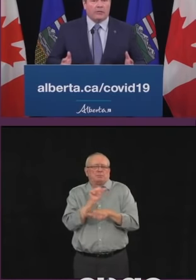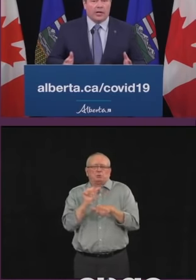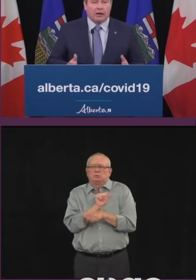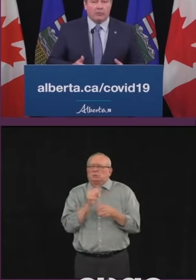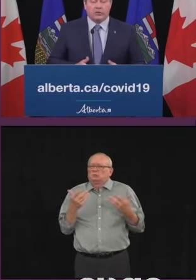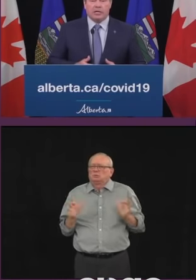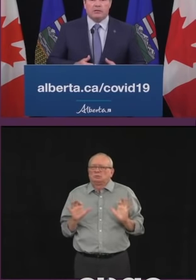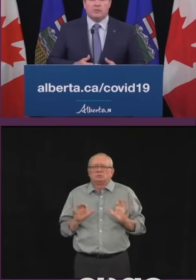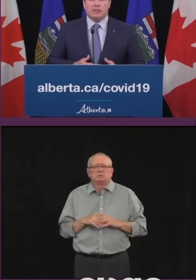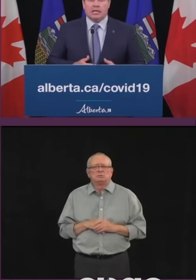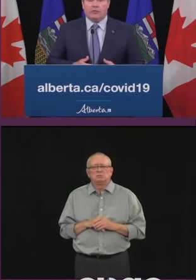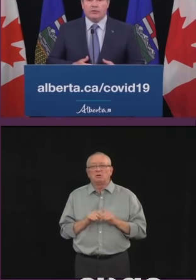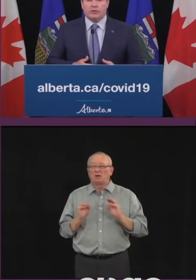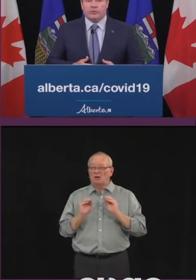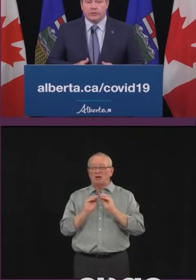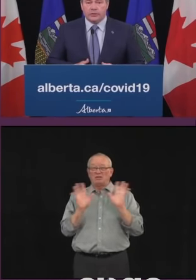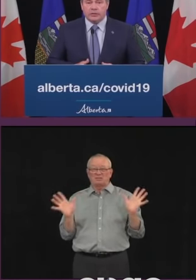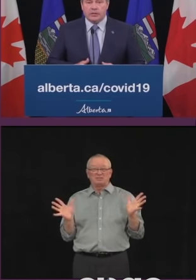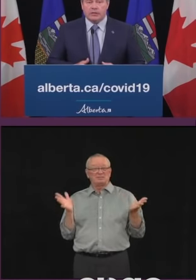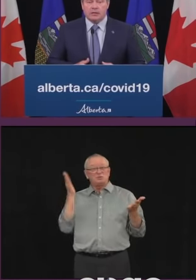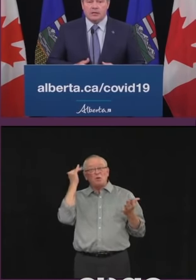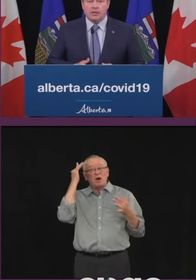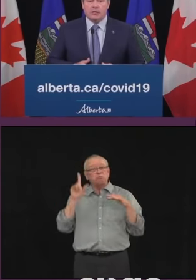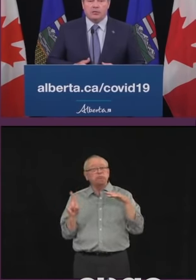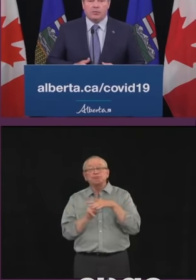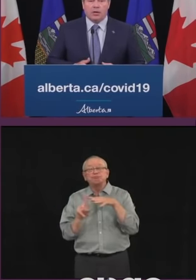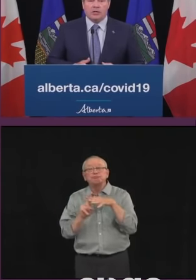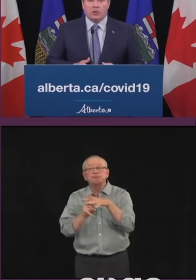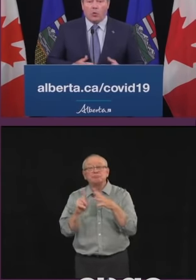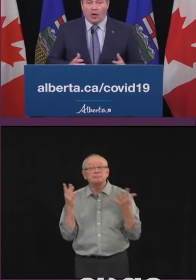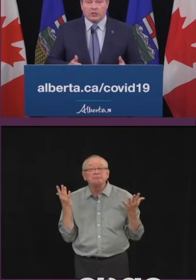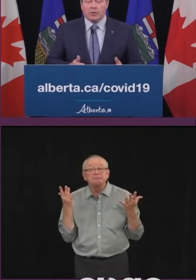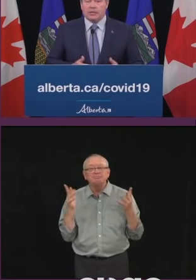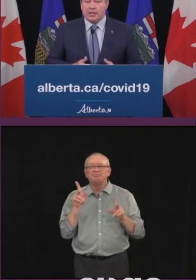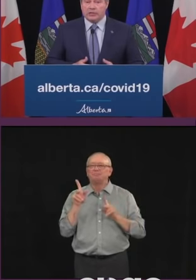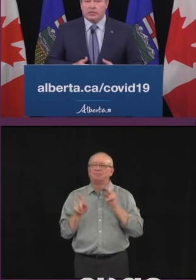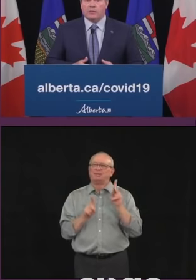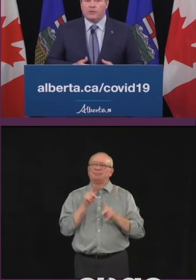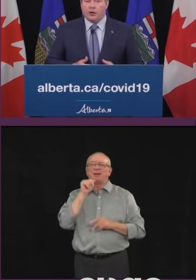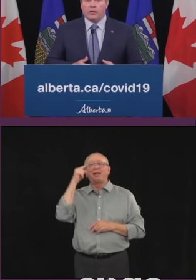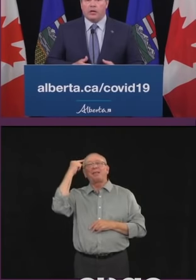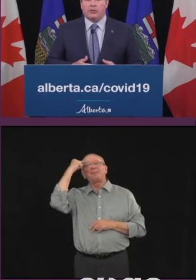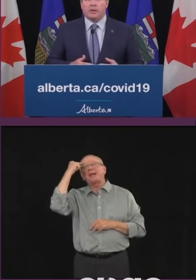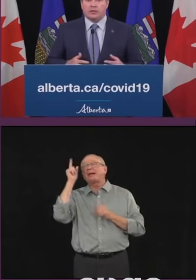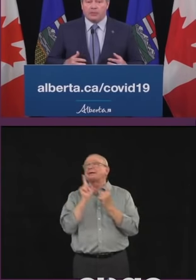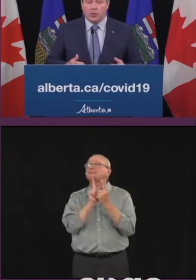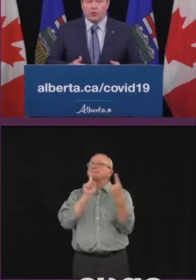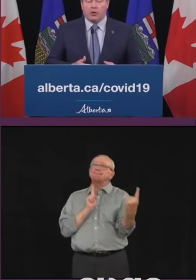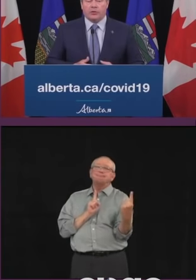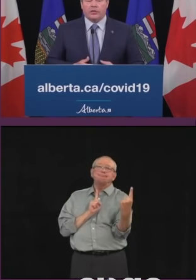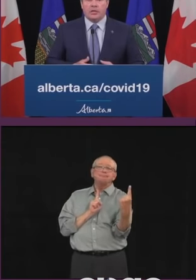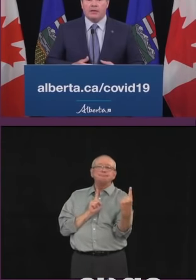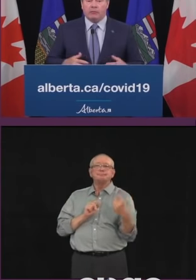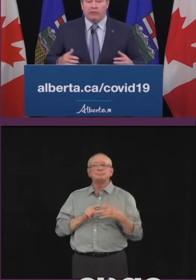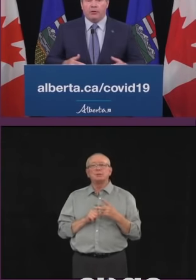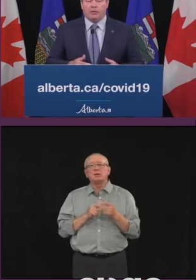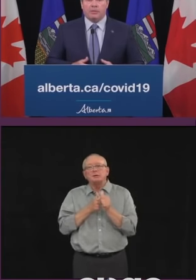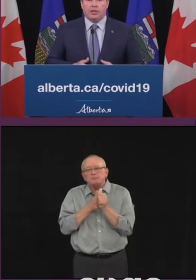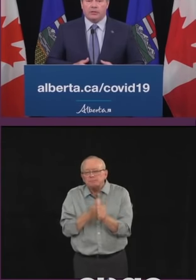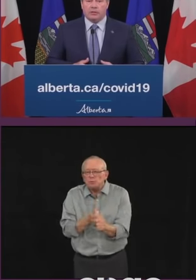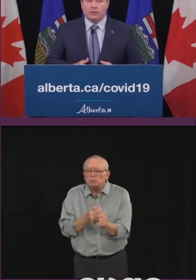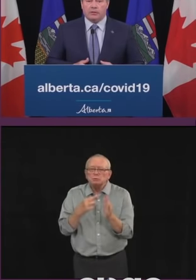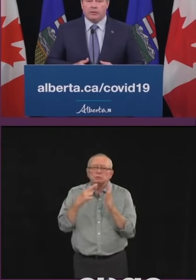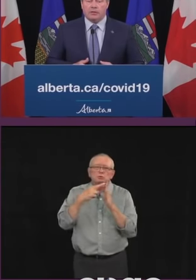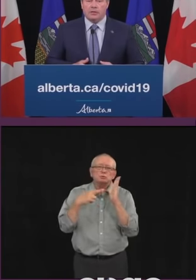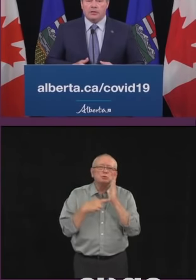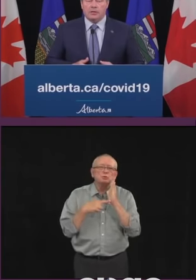Not enough care was taken to maintain physical distancing, to embrace widespread testing and to follow the other basic protocols that we've put